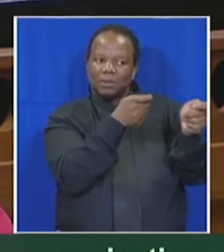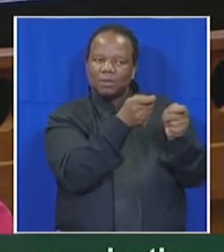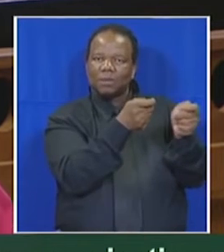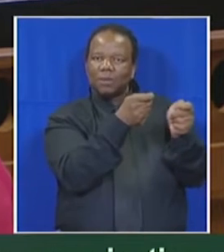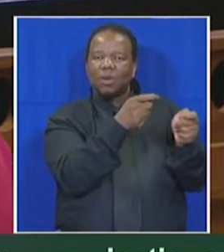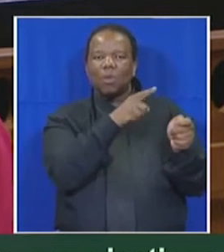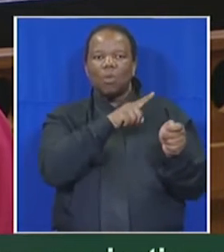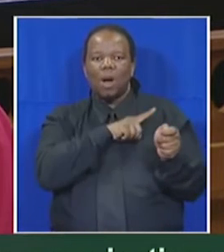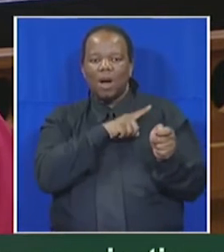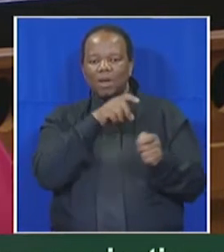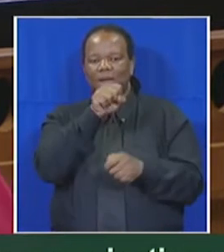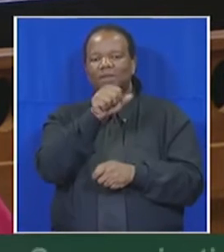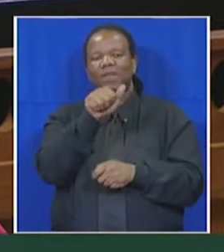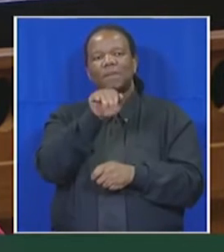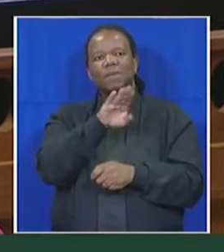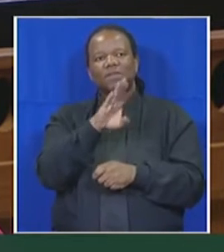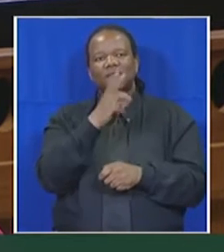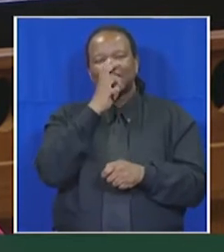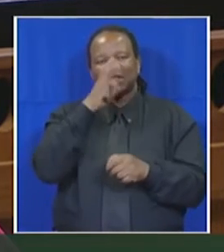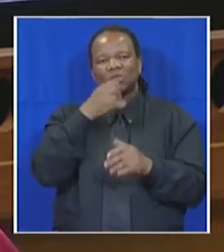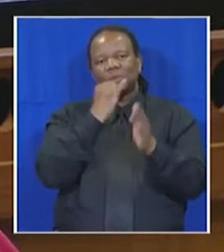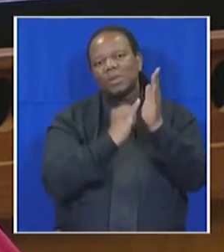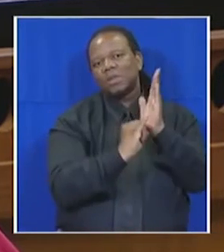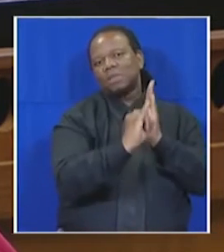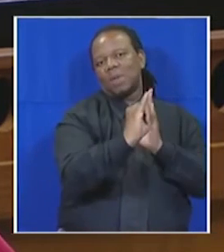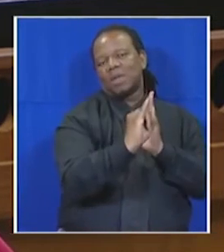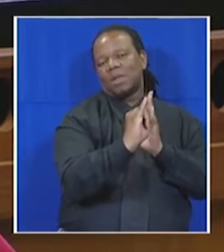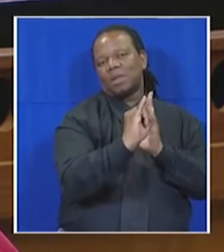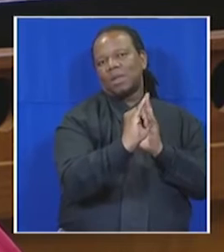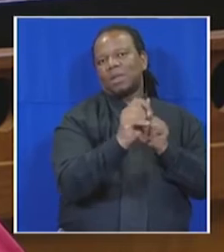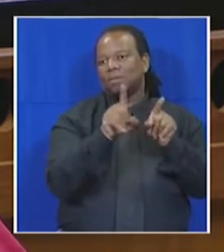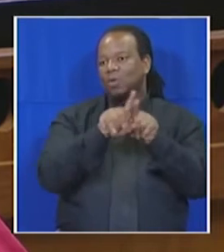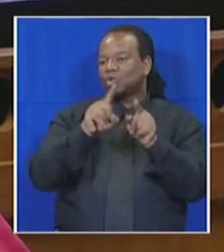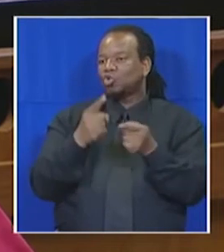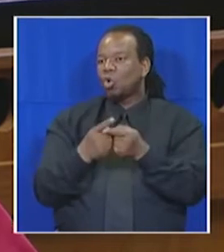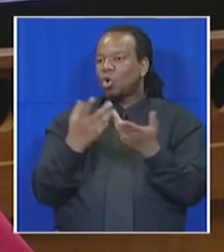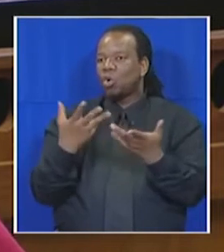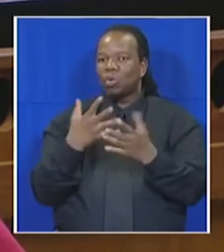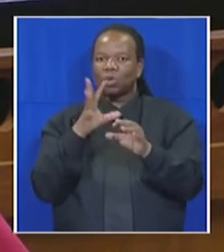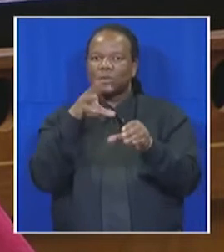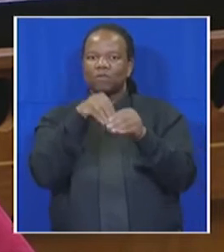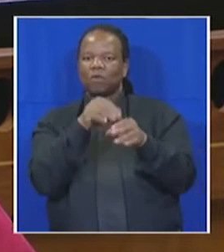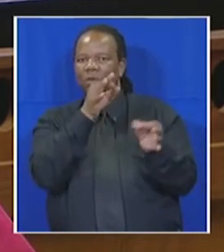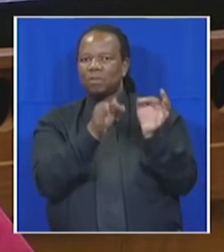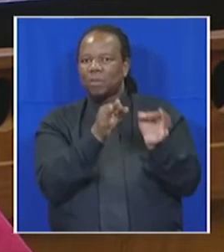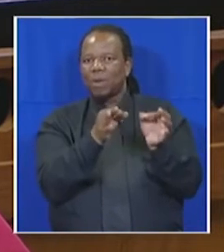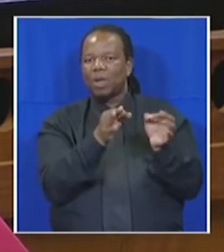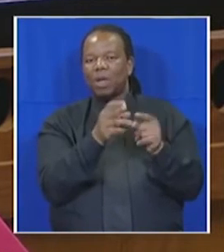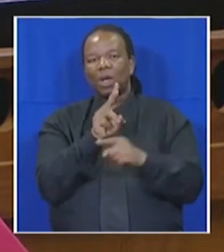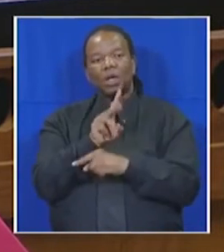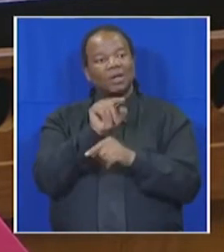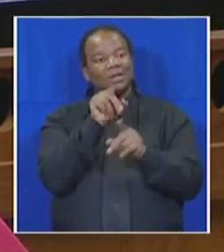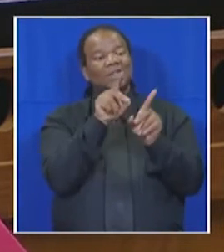independent with a healthy proximity from people in power. The 22-year-old failure of this